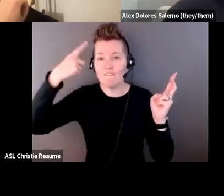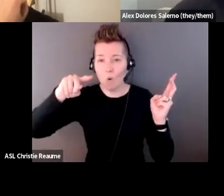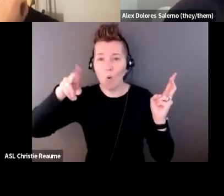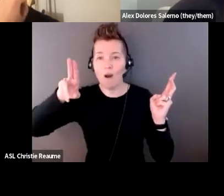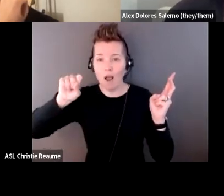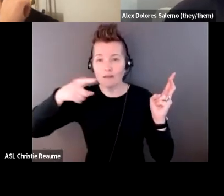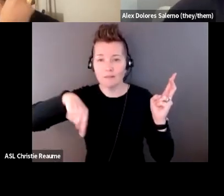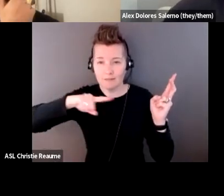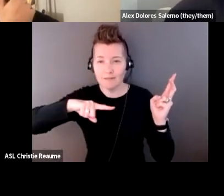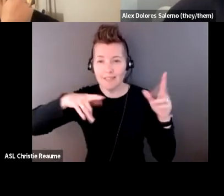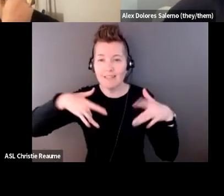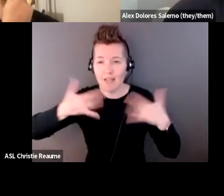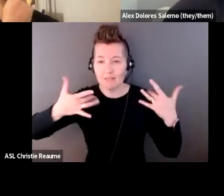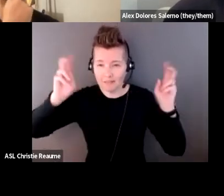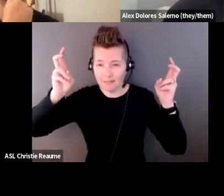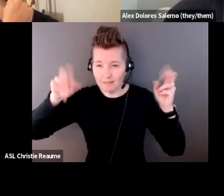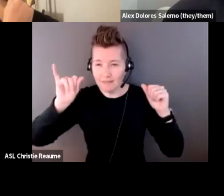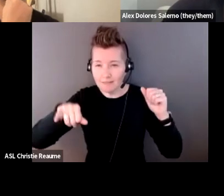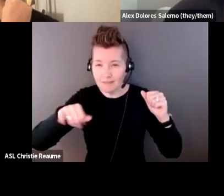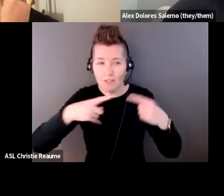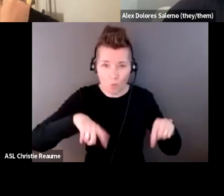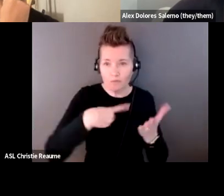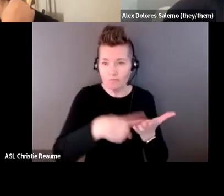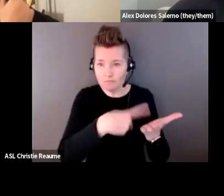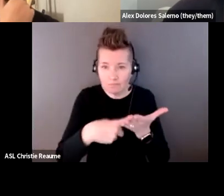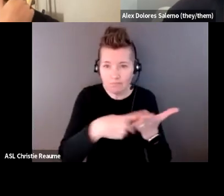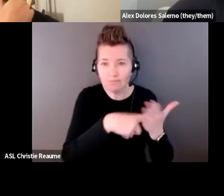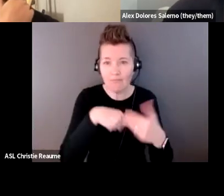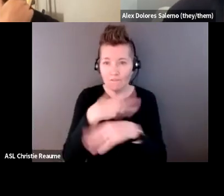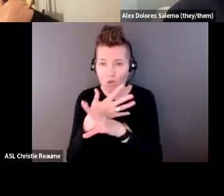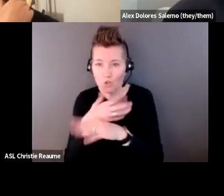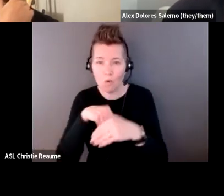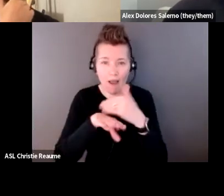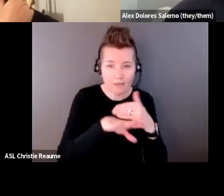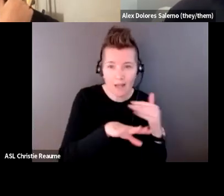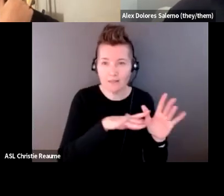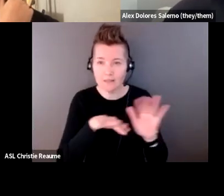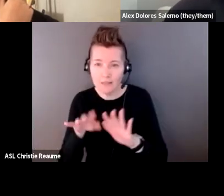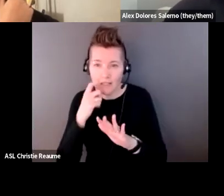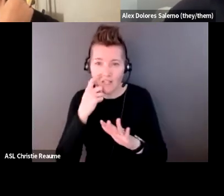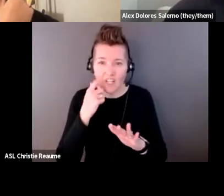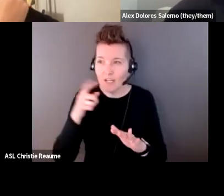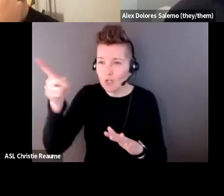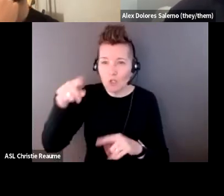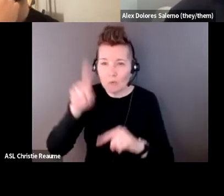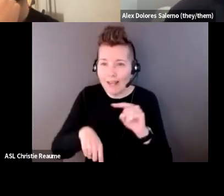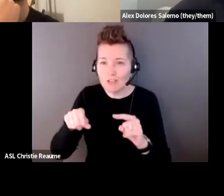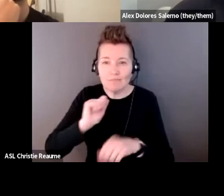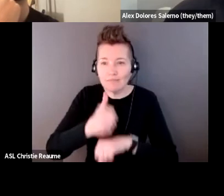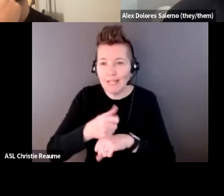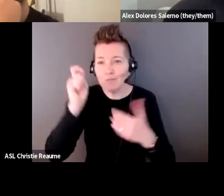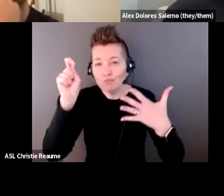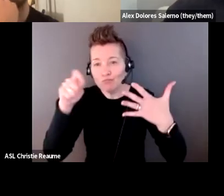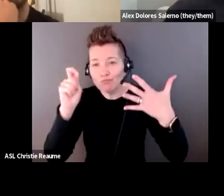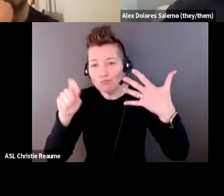artists are kind of thinking about access and virtual access as kind of more than a checklist. But as